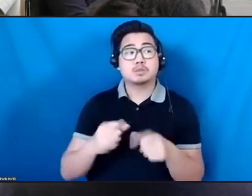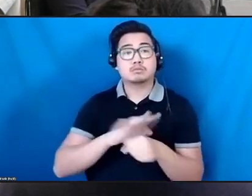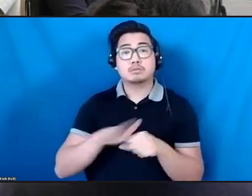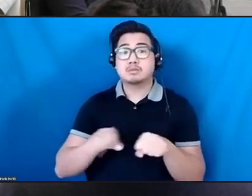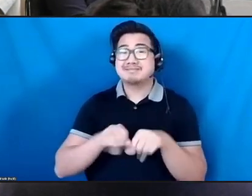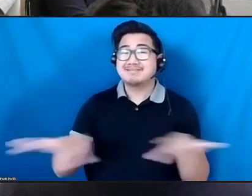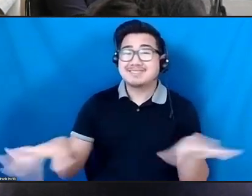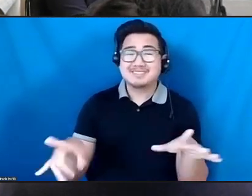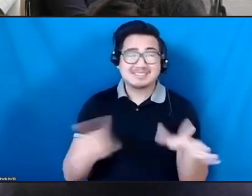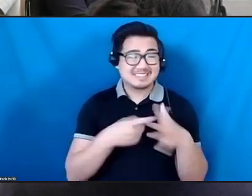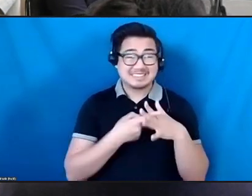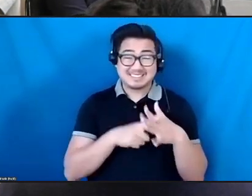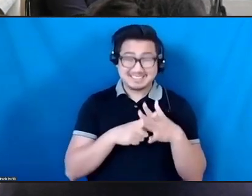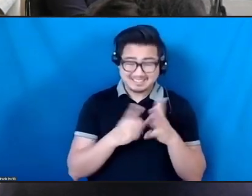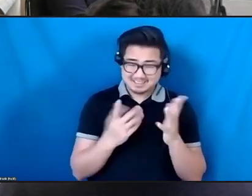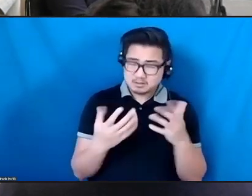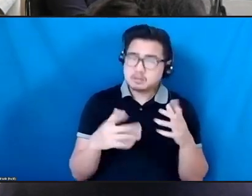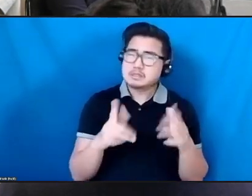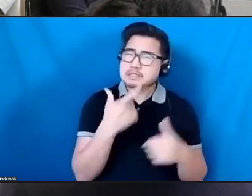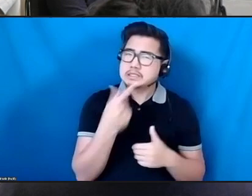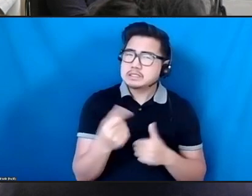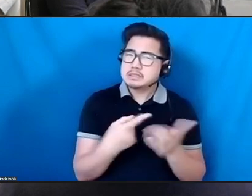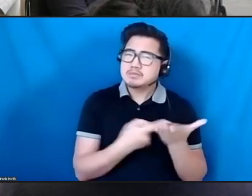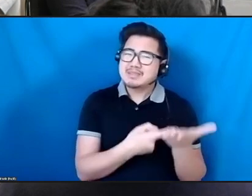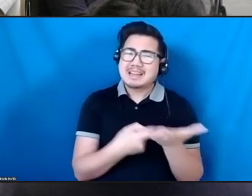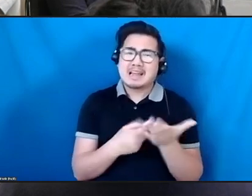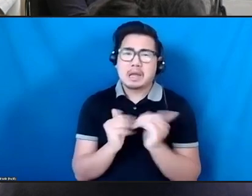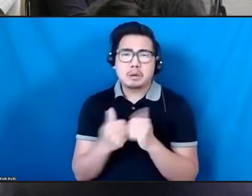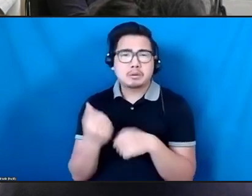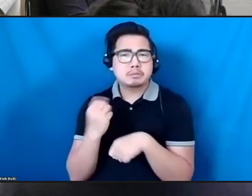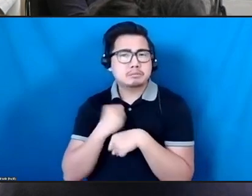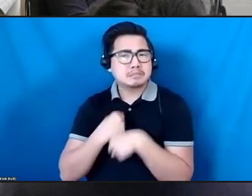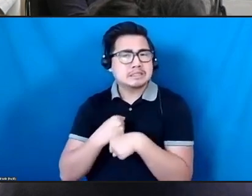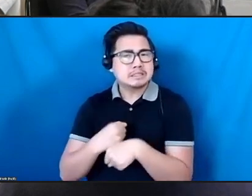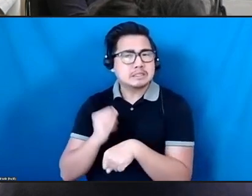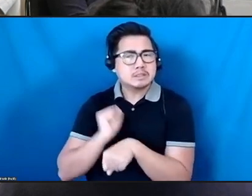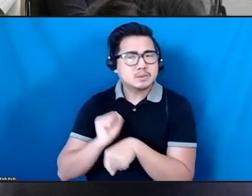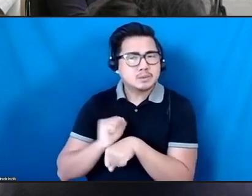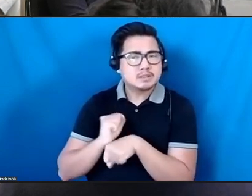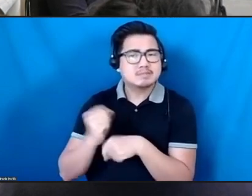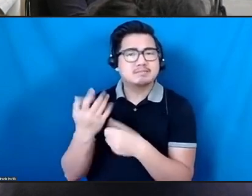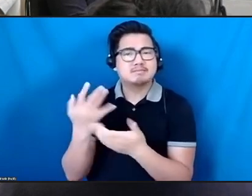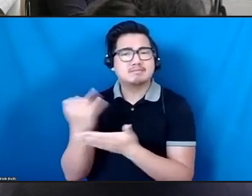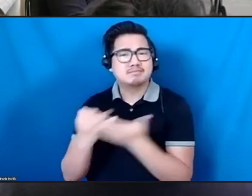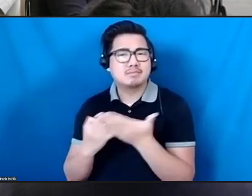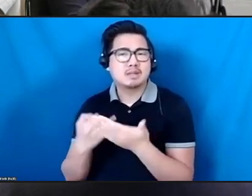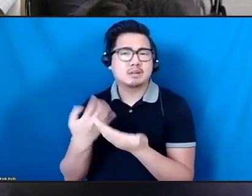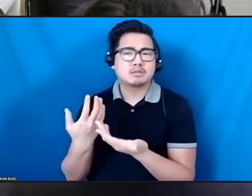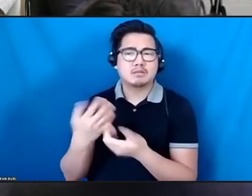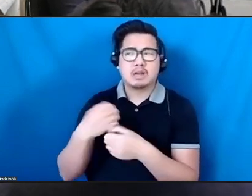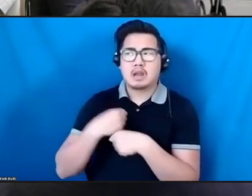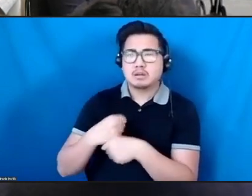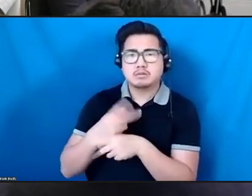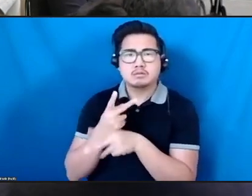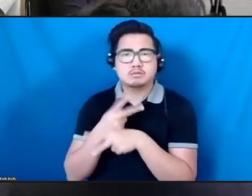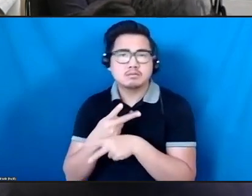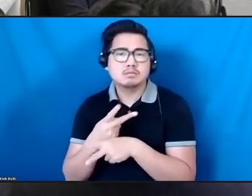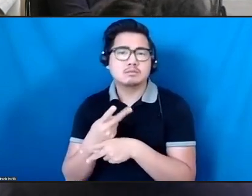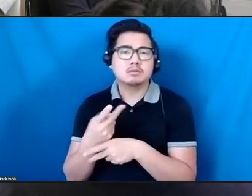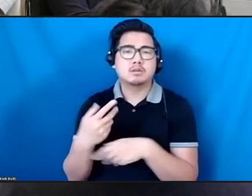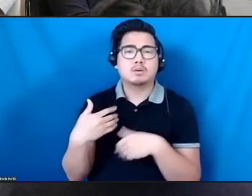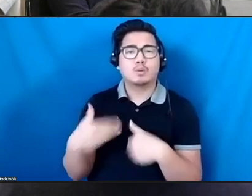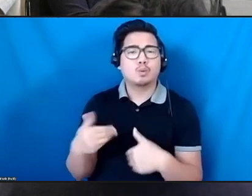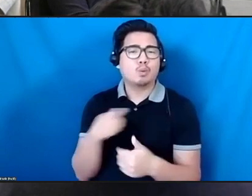Very much about how work is going to be produced, how work is going to be created. And I learned a ton about